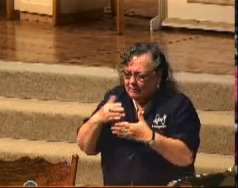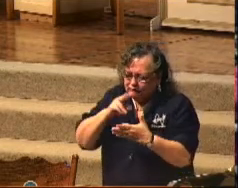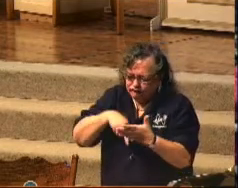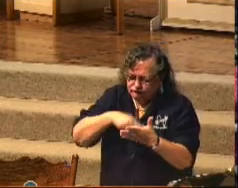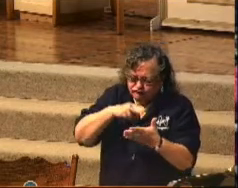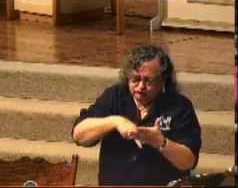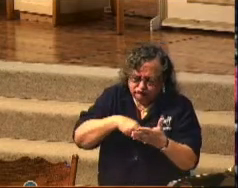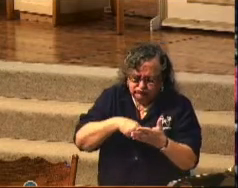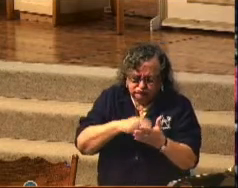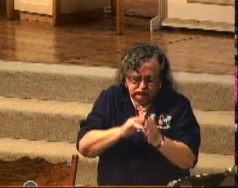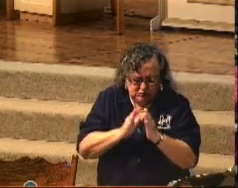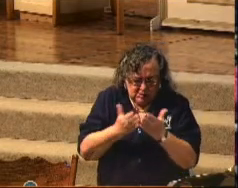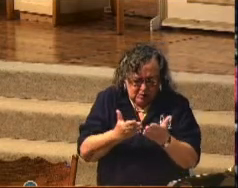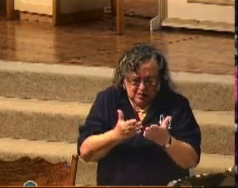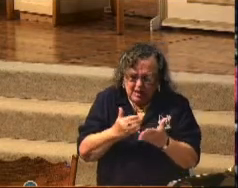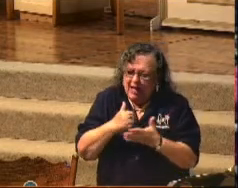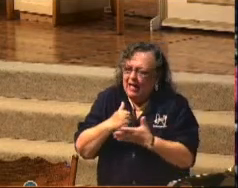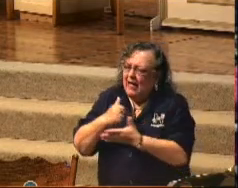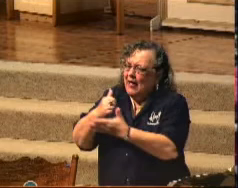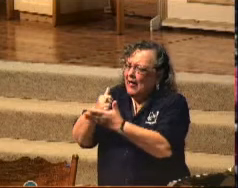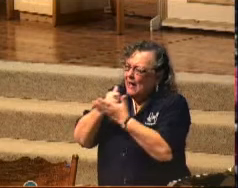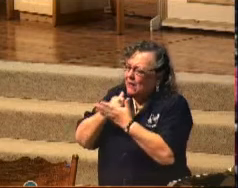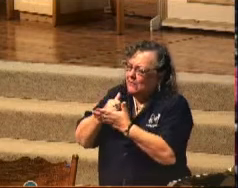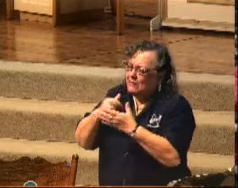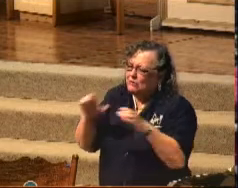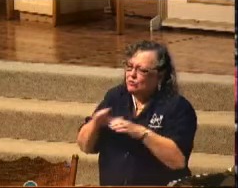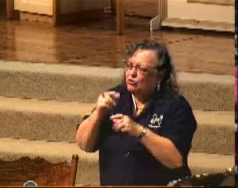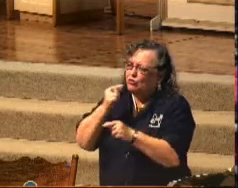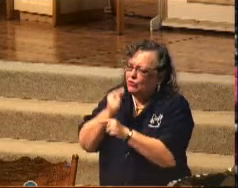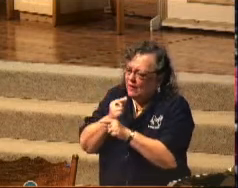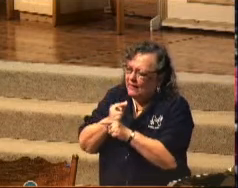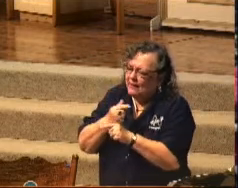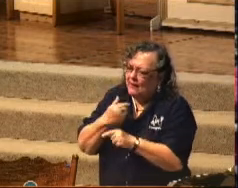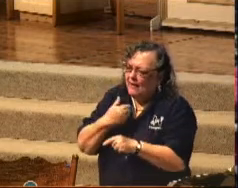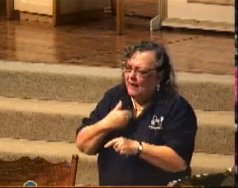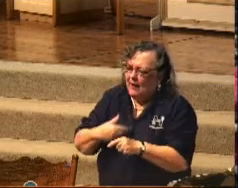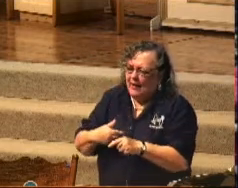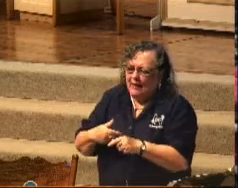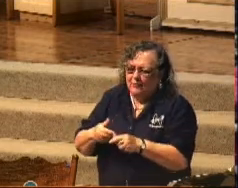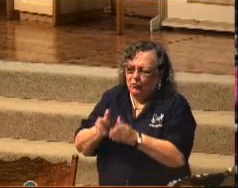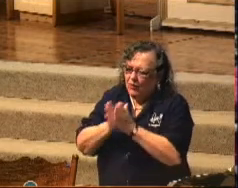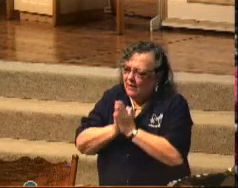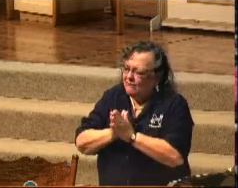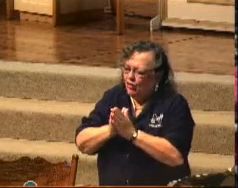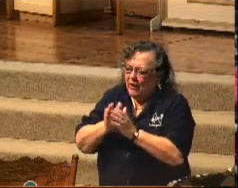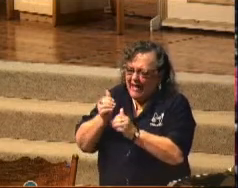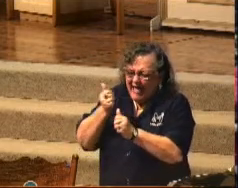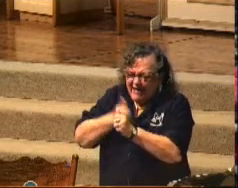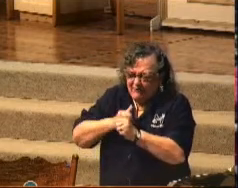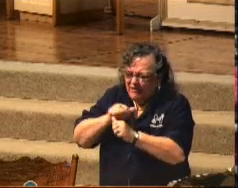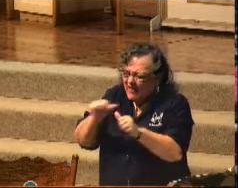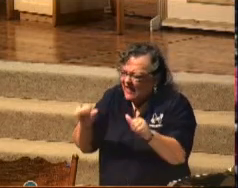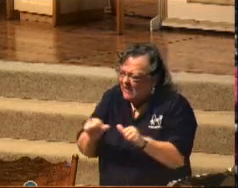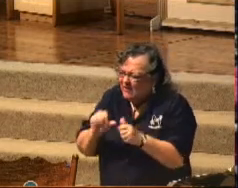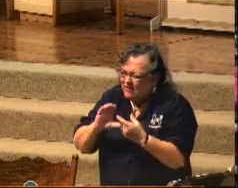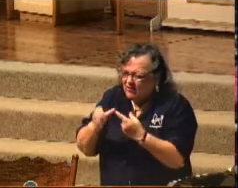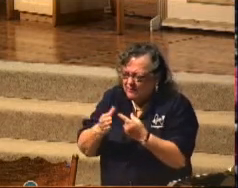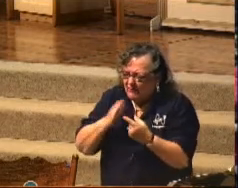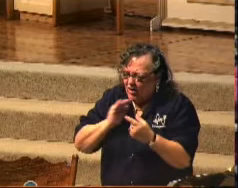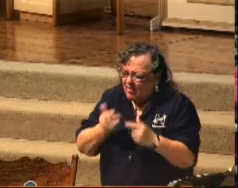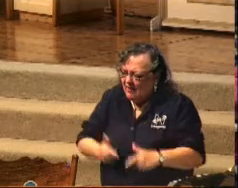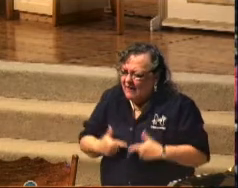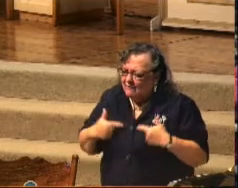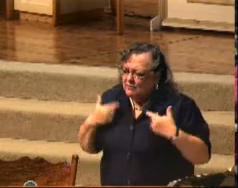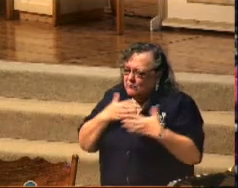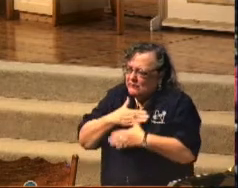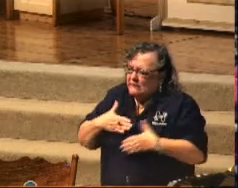truth. Help us, Lord, to just do right, I pray, in every area of our life to please you, glorify you. And Lord,